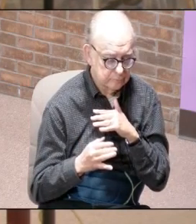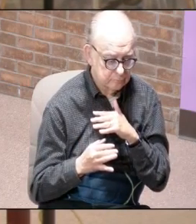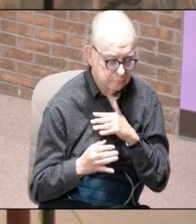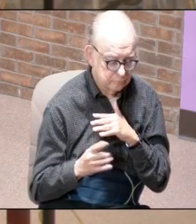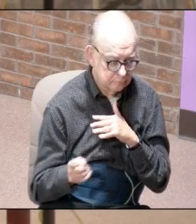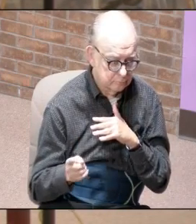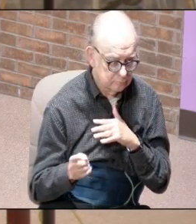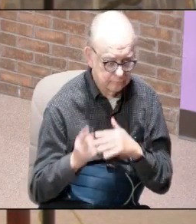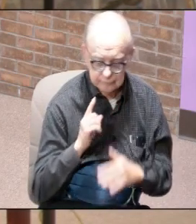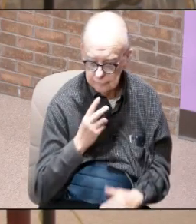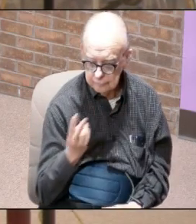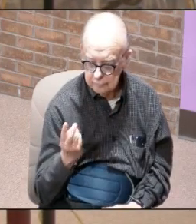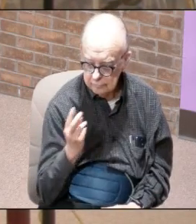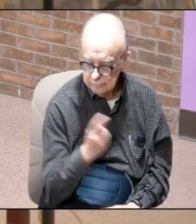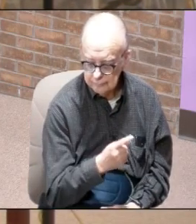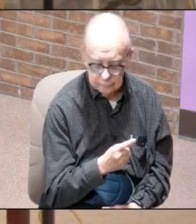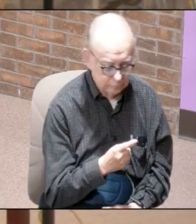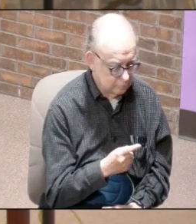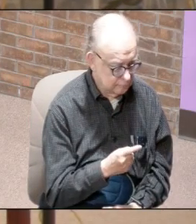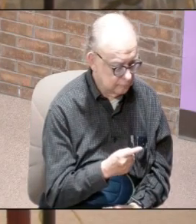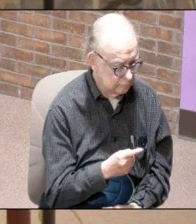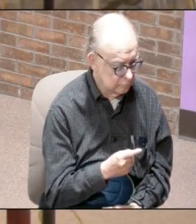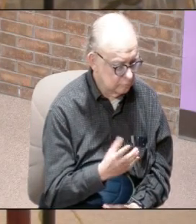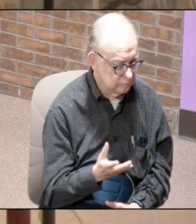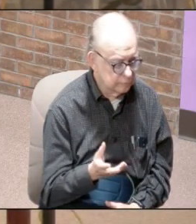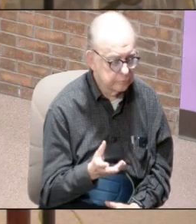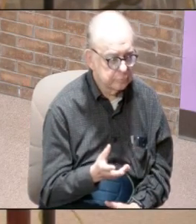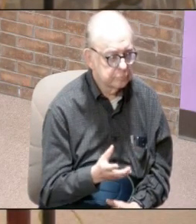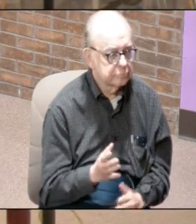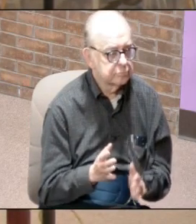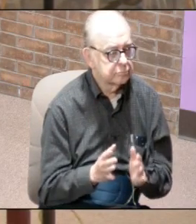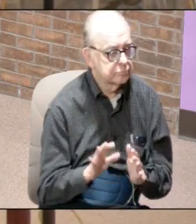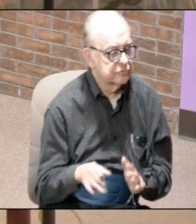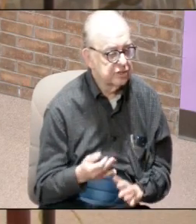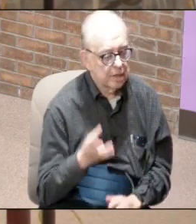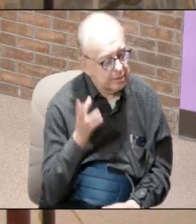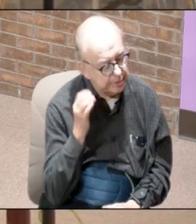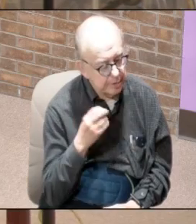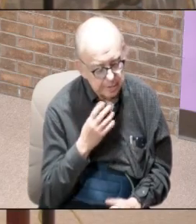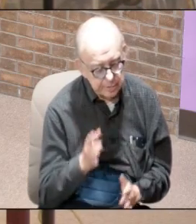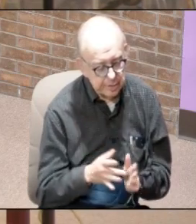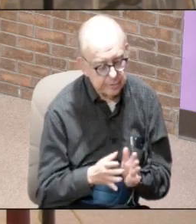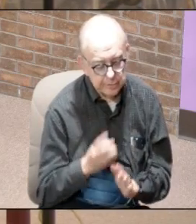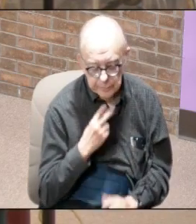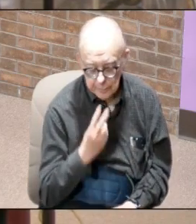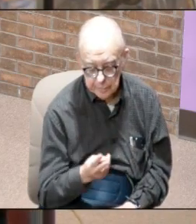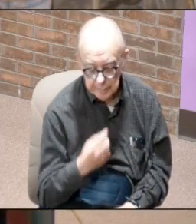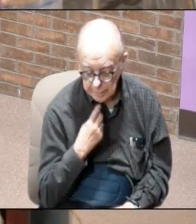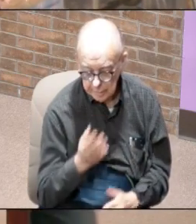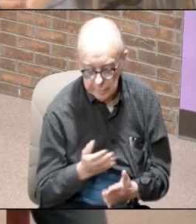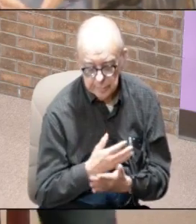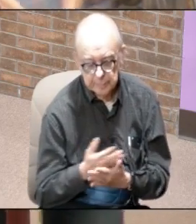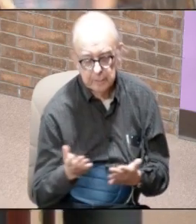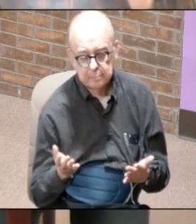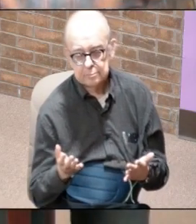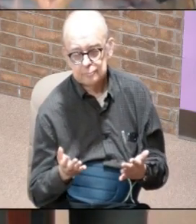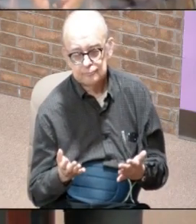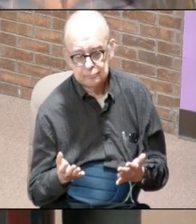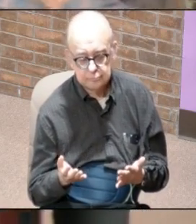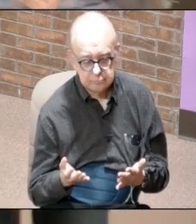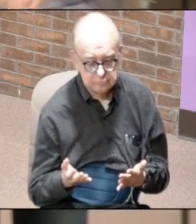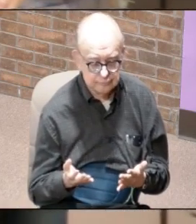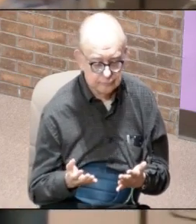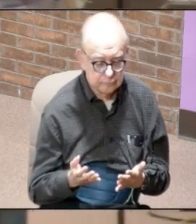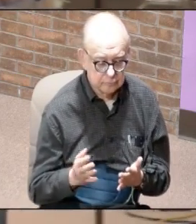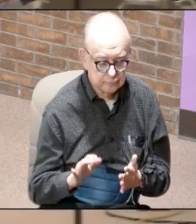he's facing this way and behind him he's hearing his voice let me say this to y'all he's